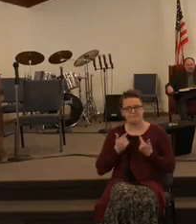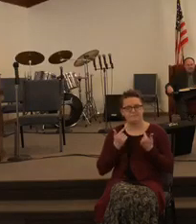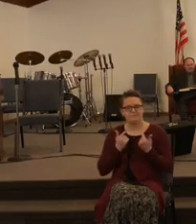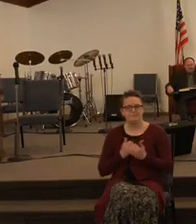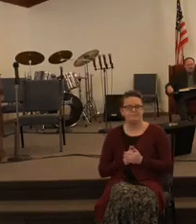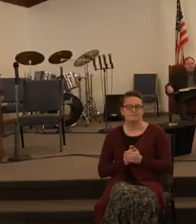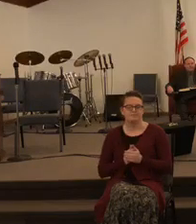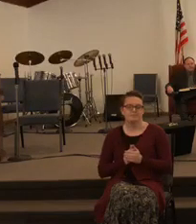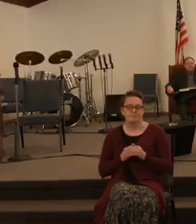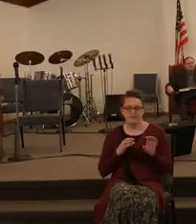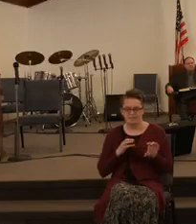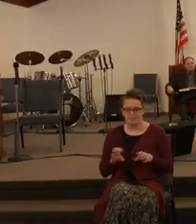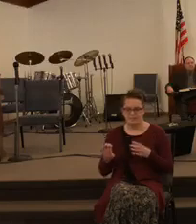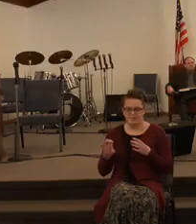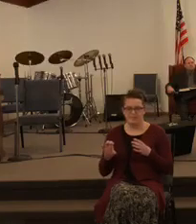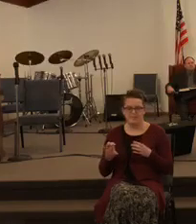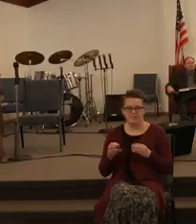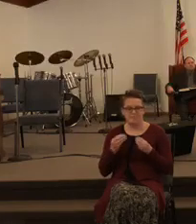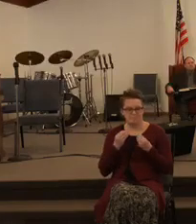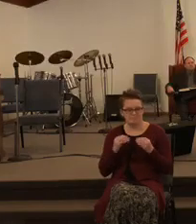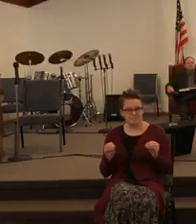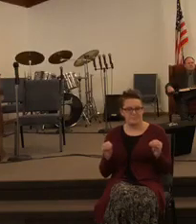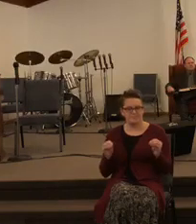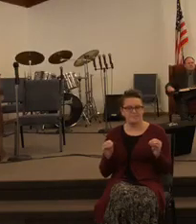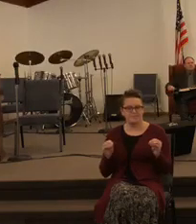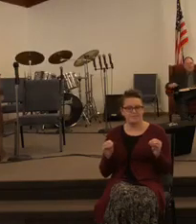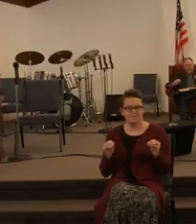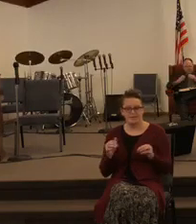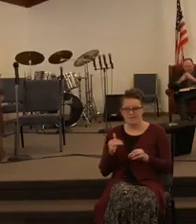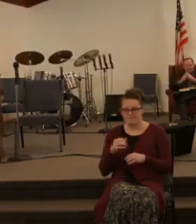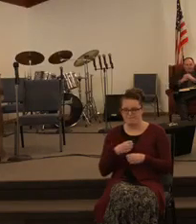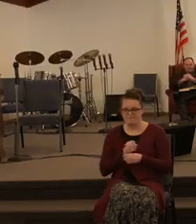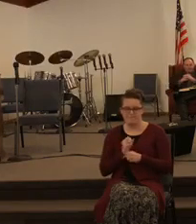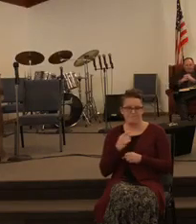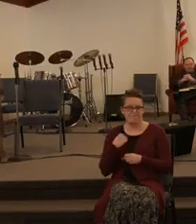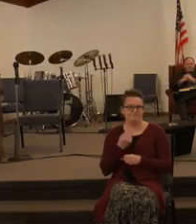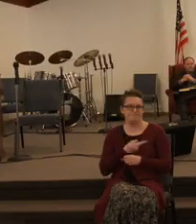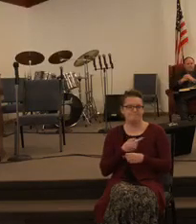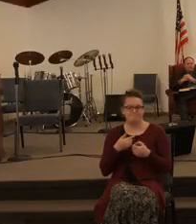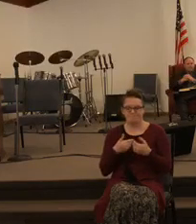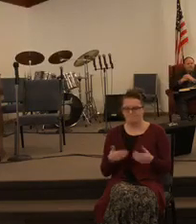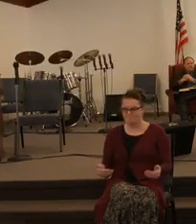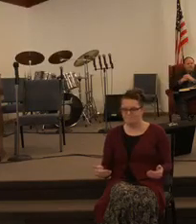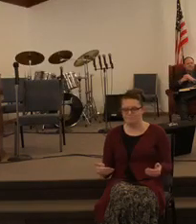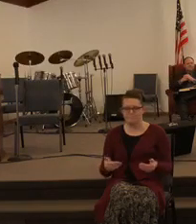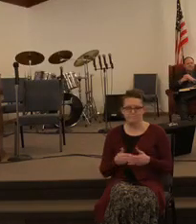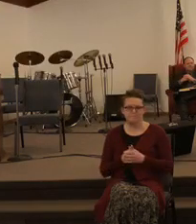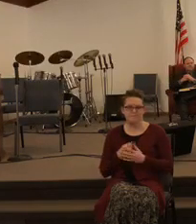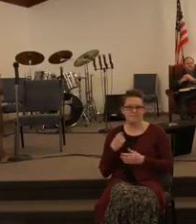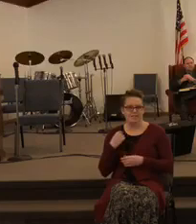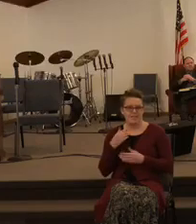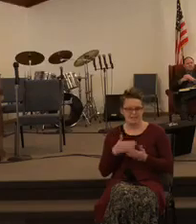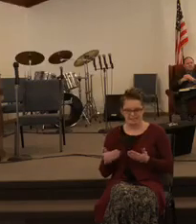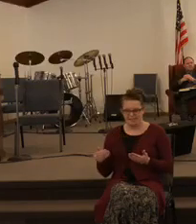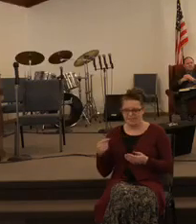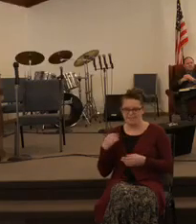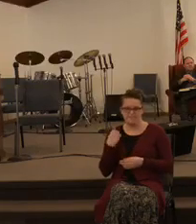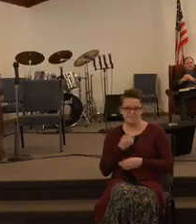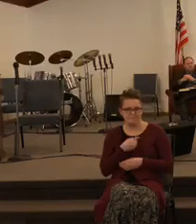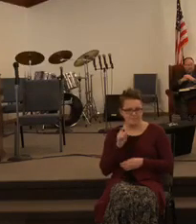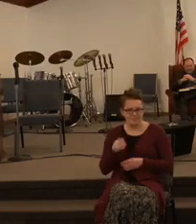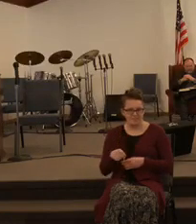doing nothing will cause us to be lost there's things that we must